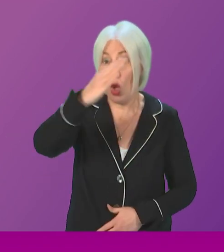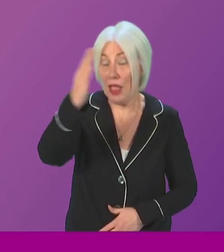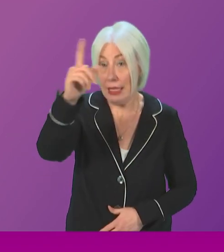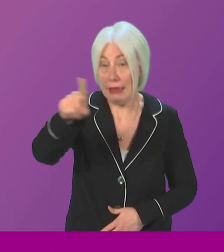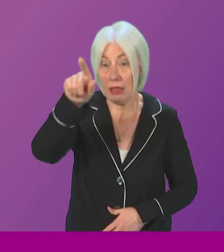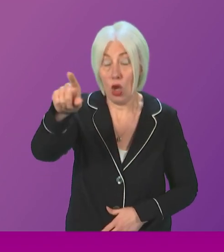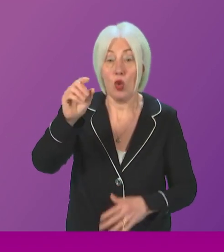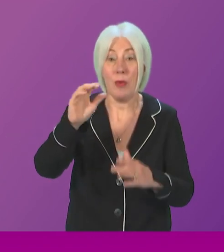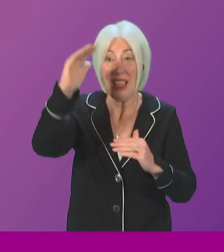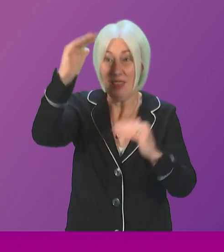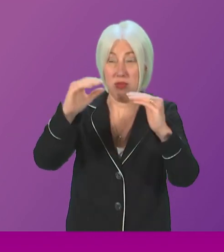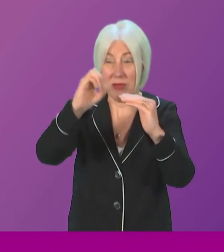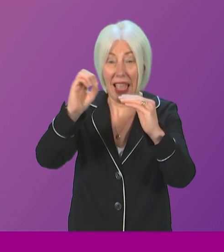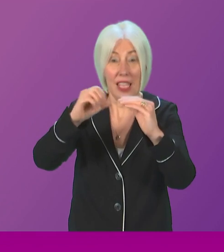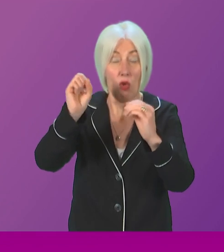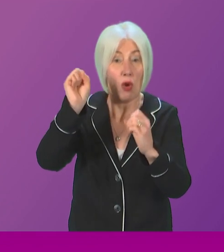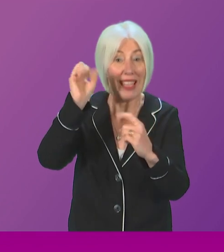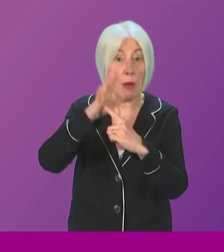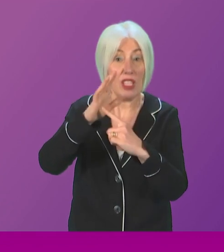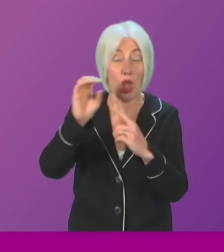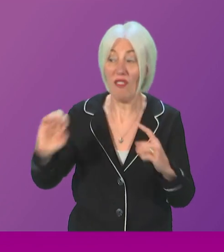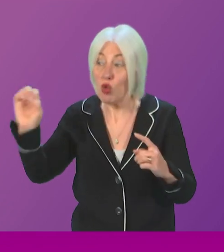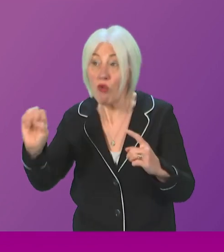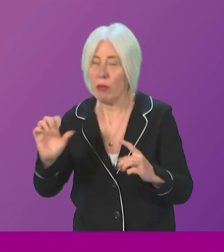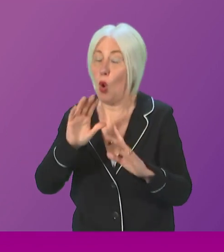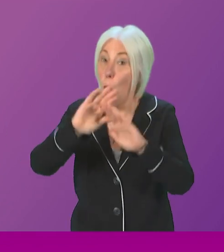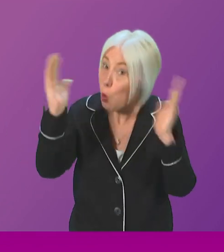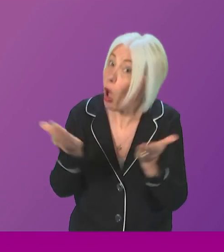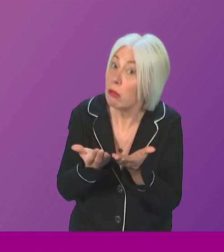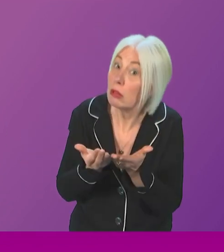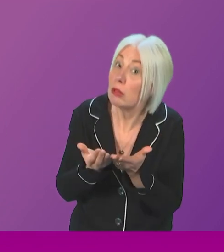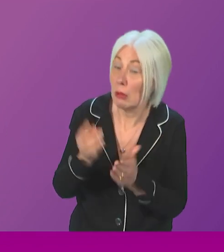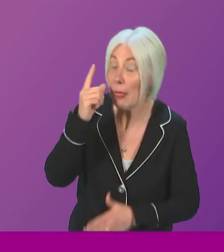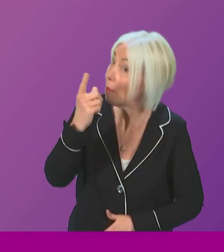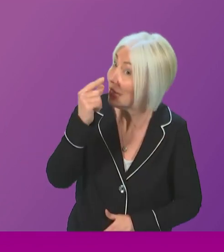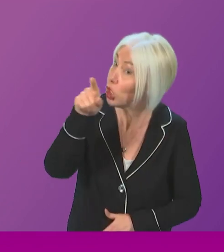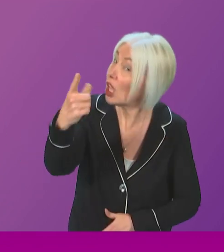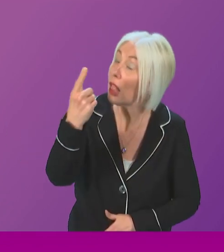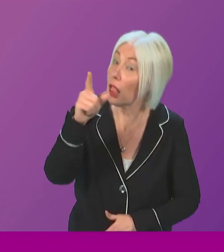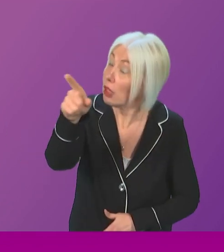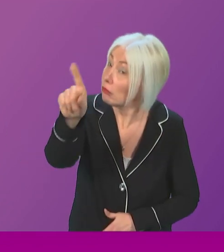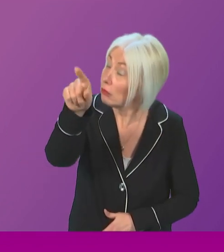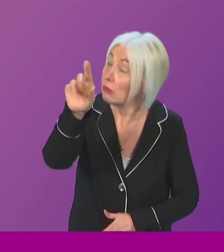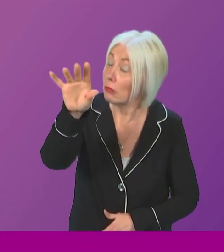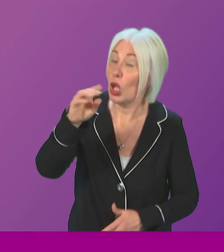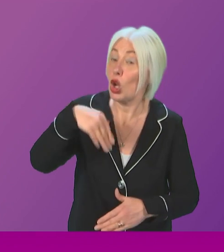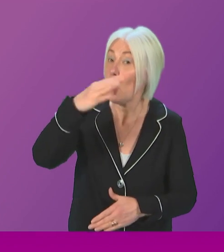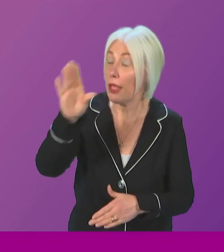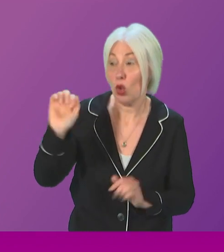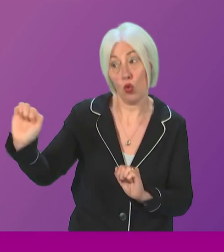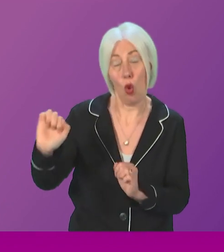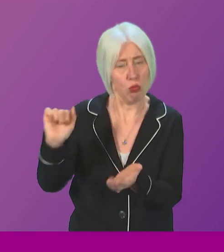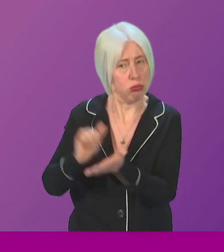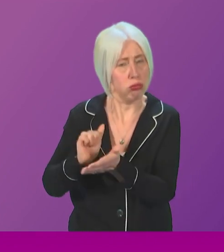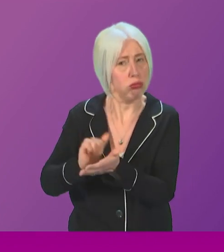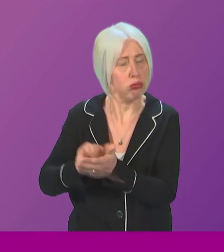capital, not just of Europe, I want it to be the net zero capital of the world. I believe it has the potential to do so. And so Maggie Chapman is